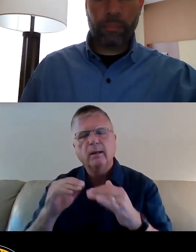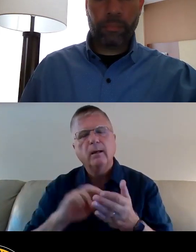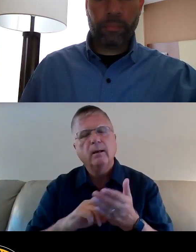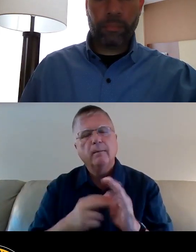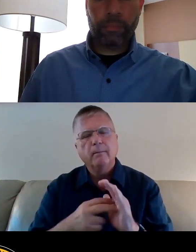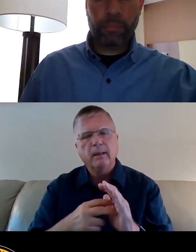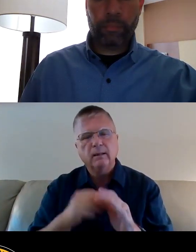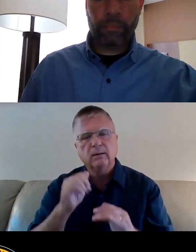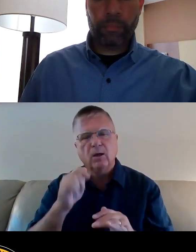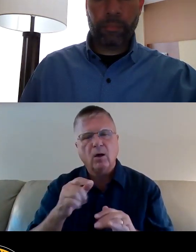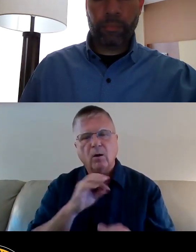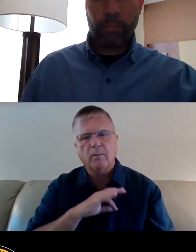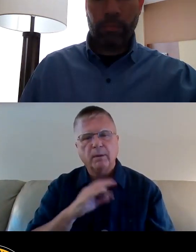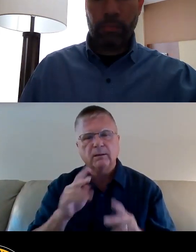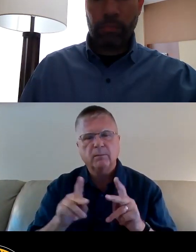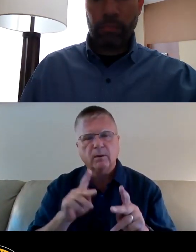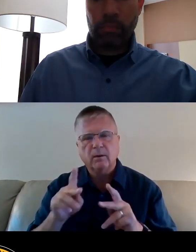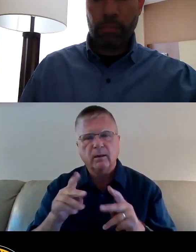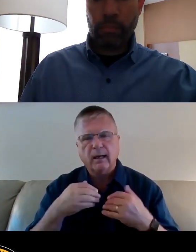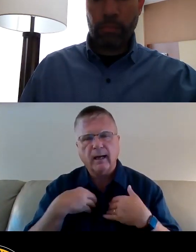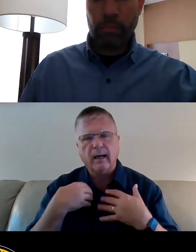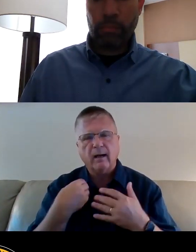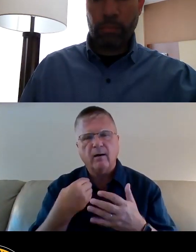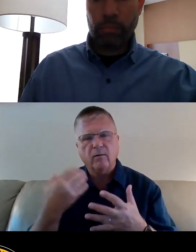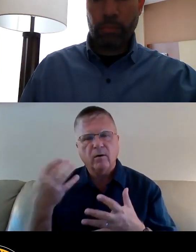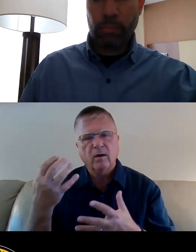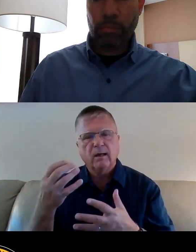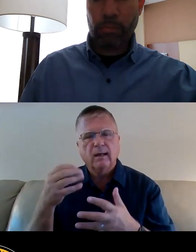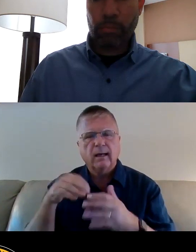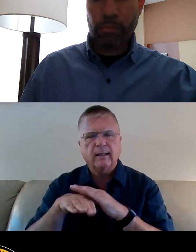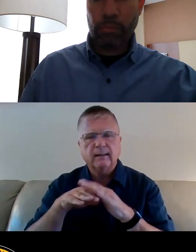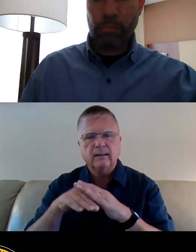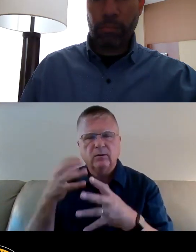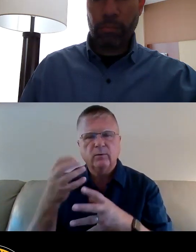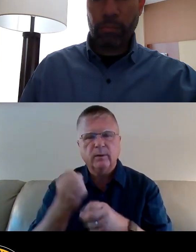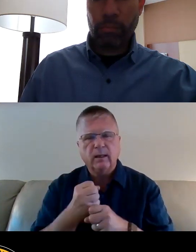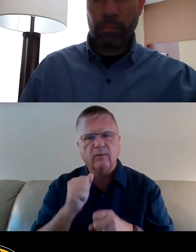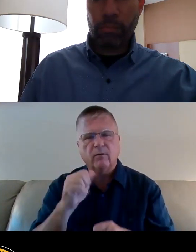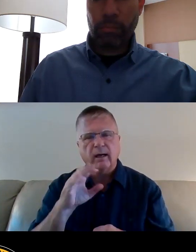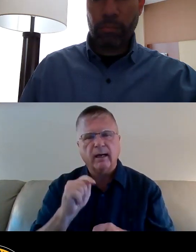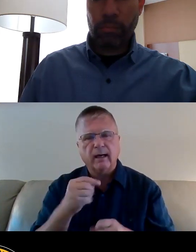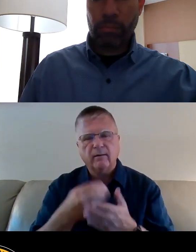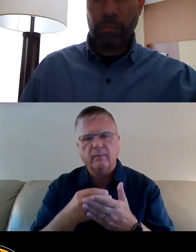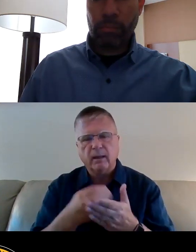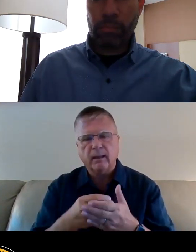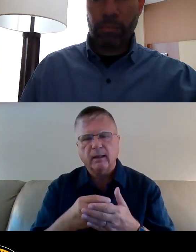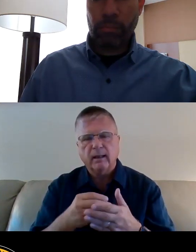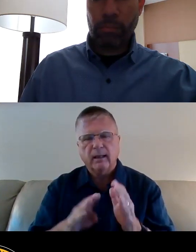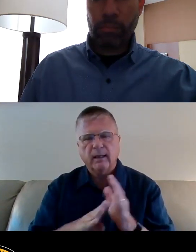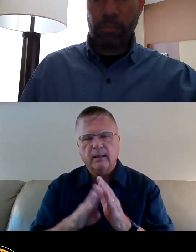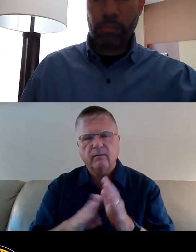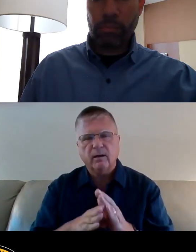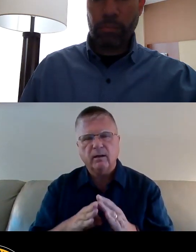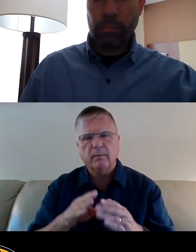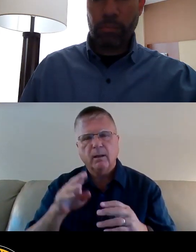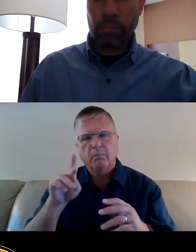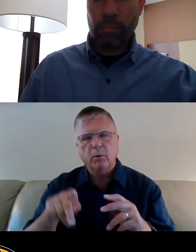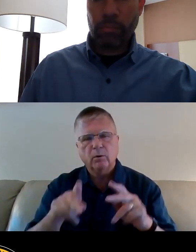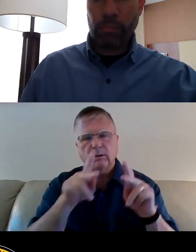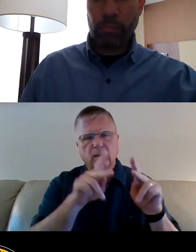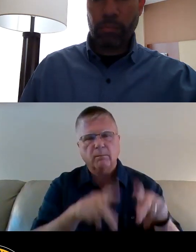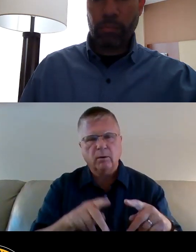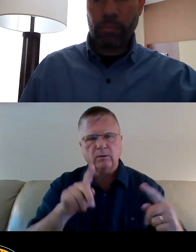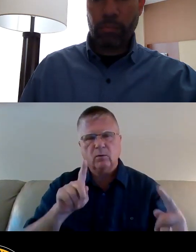have access to Recovery Act funds to fund the expansion of person-to-person, one-to-one computer support. To that end,